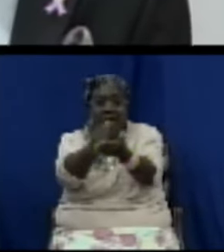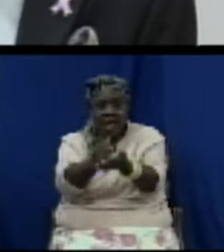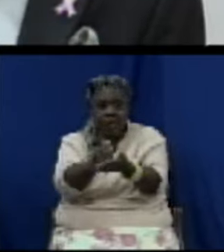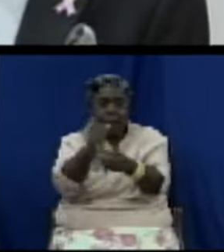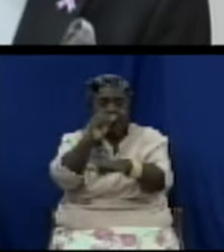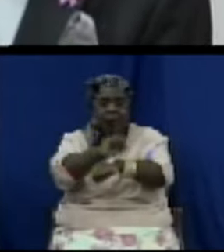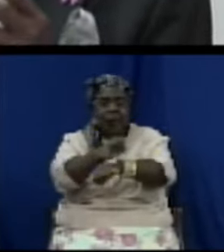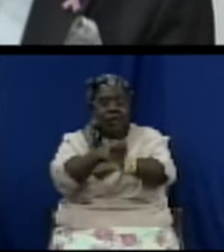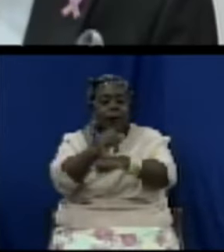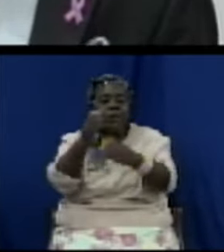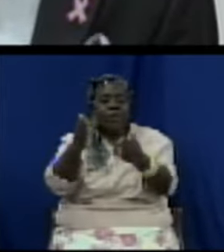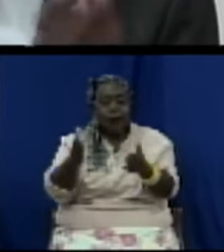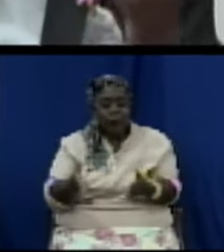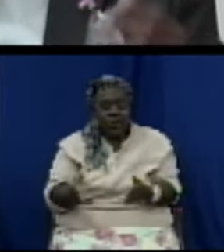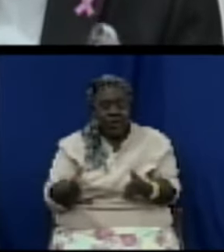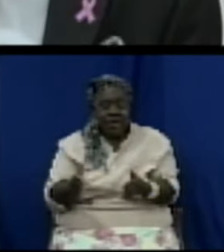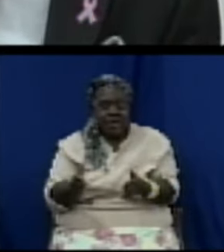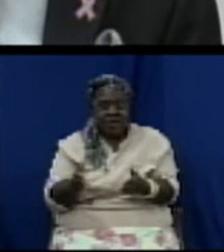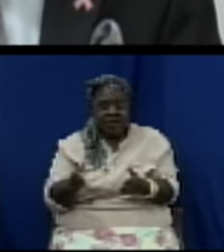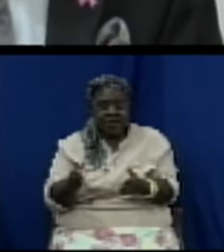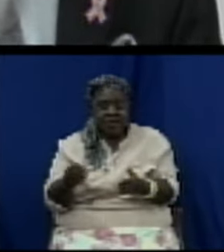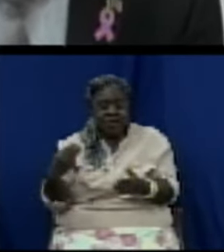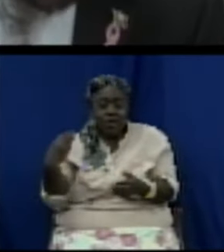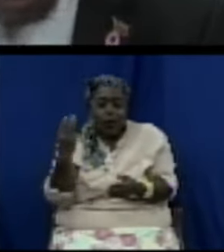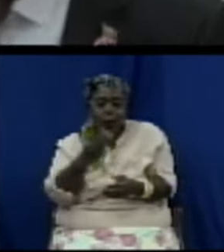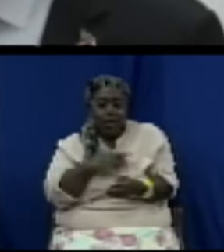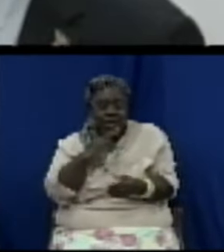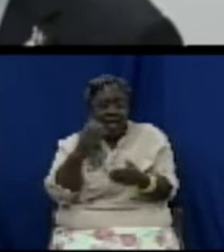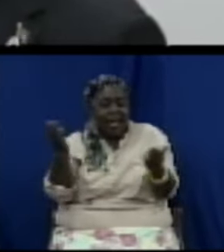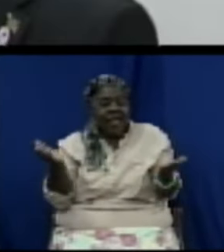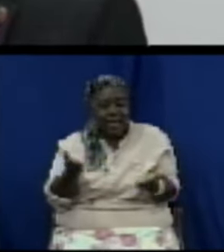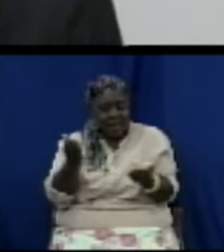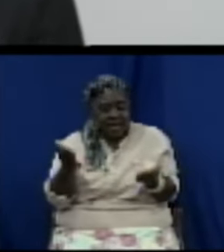that they should I know this you like the work you know couldn't I